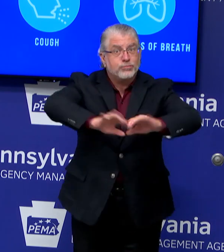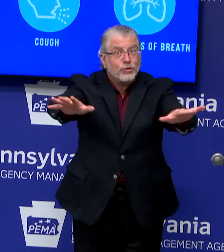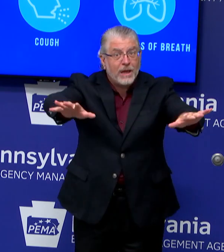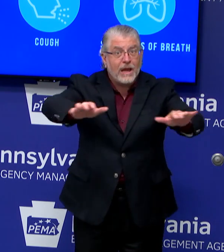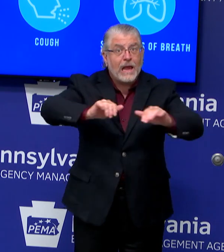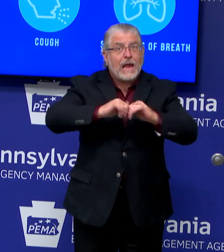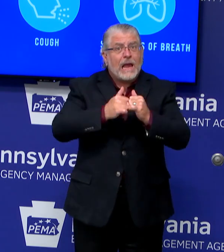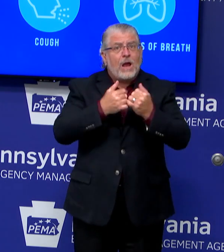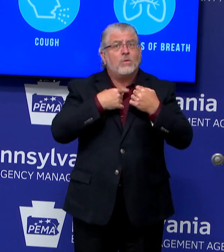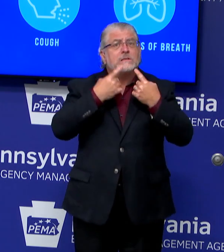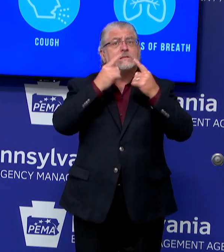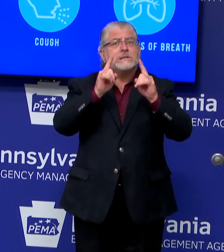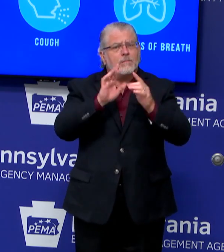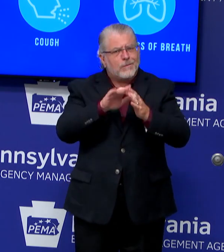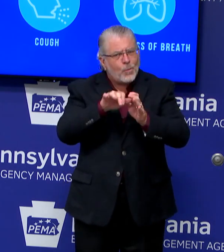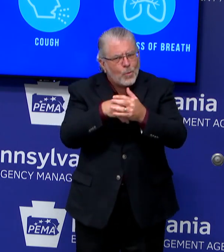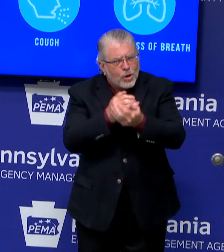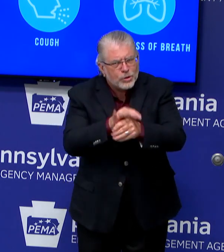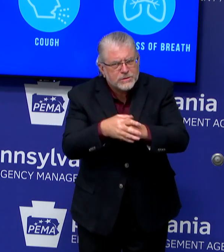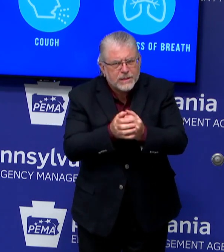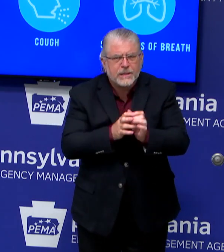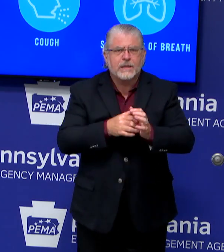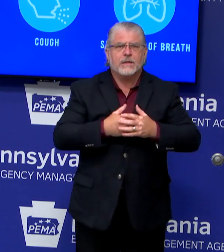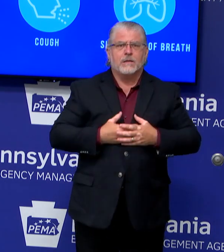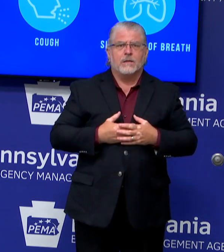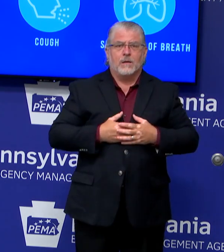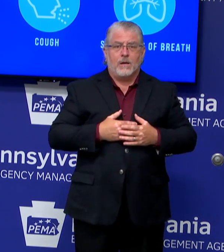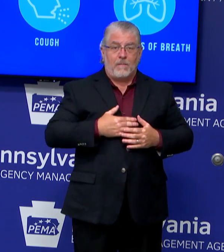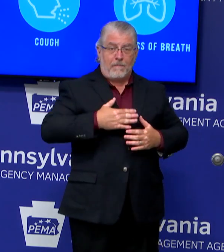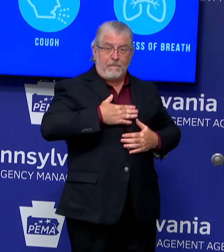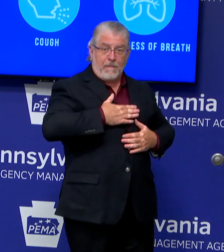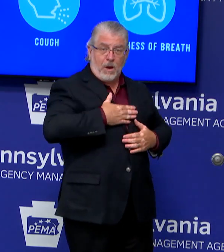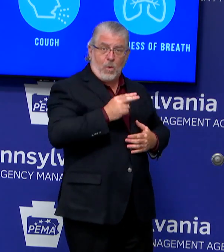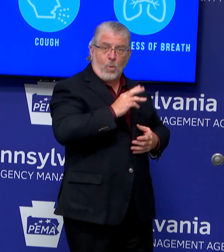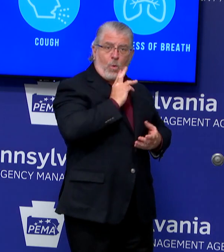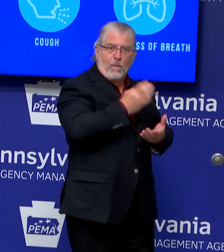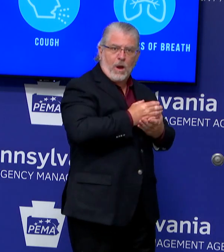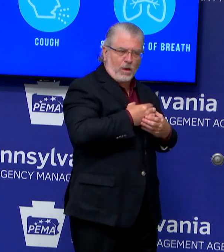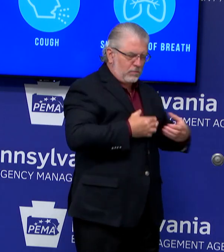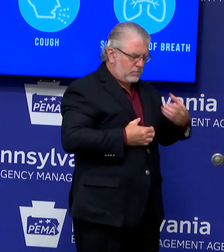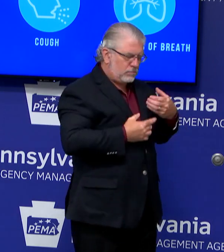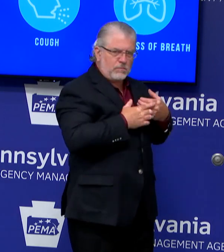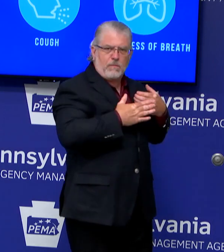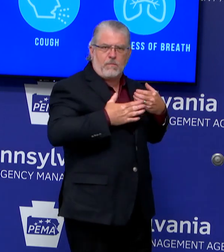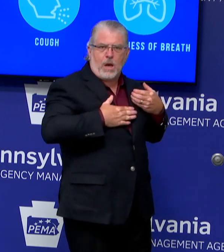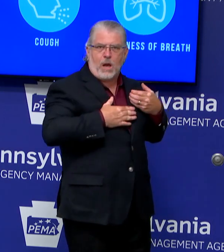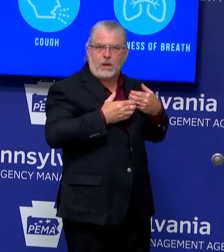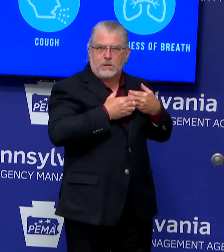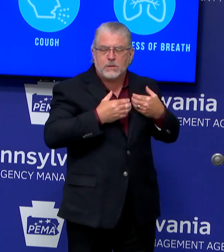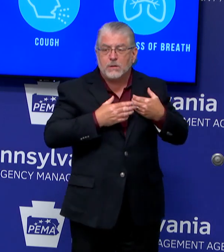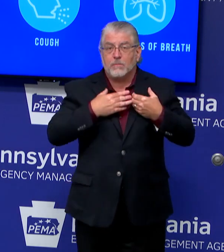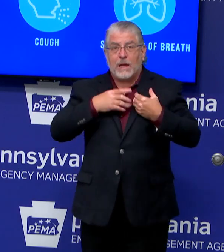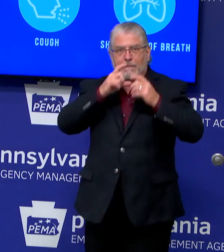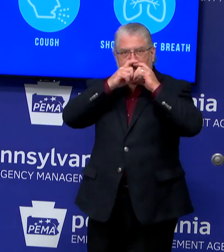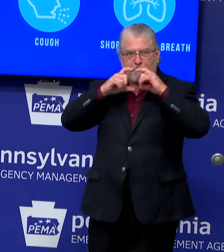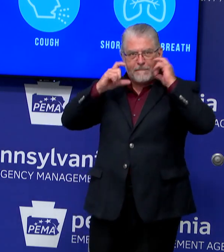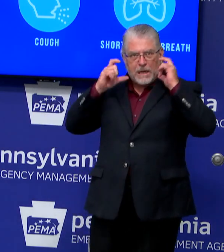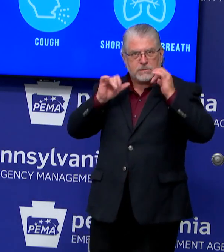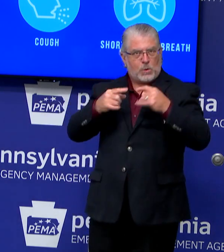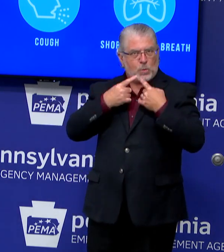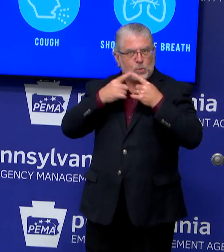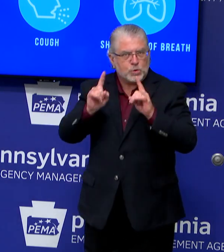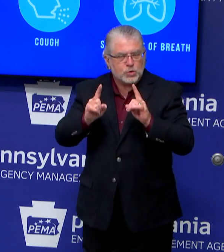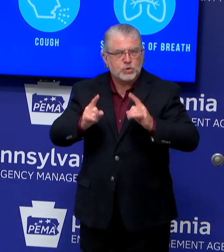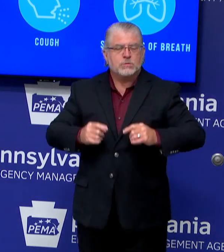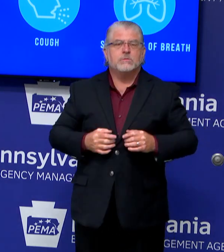sports practice, that works. And of course, wearing masks, that works. Recently, more studies have been coming out that showing that